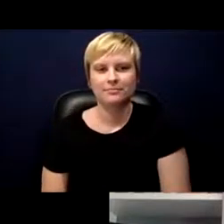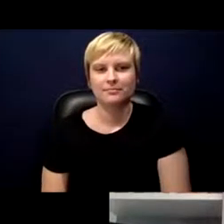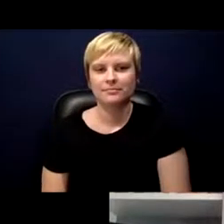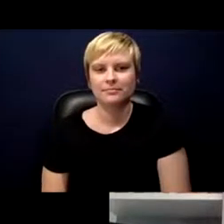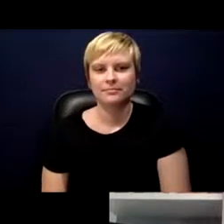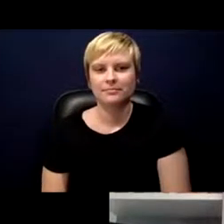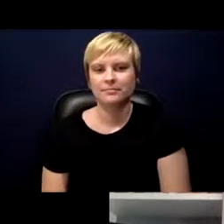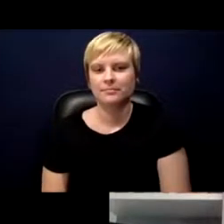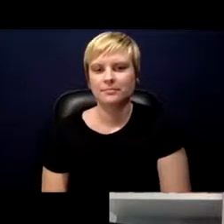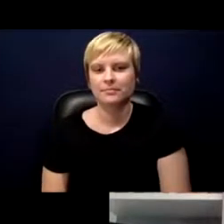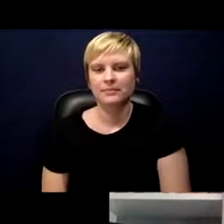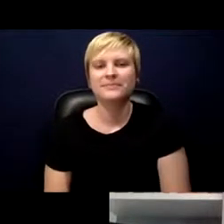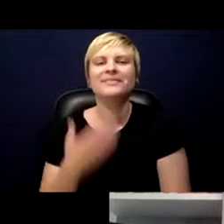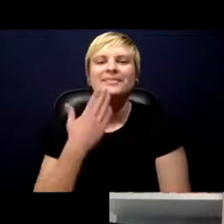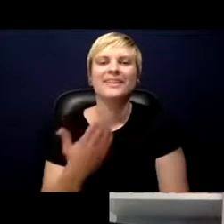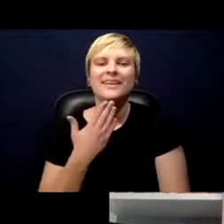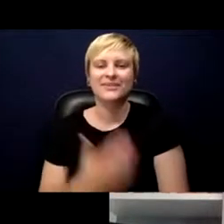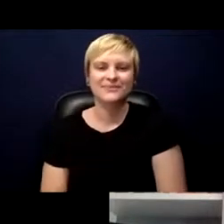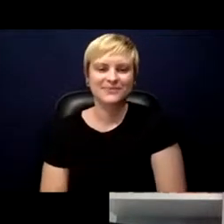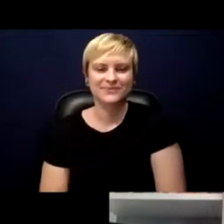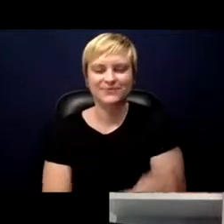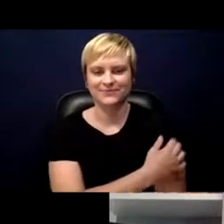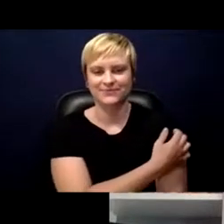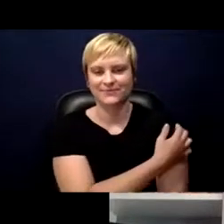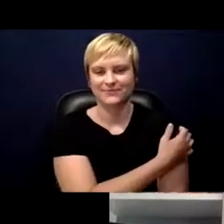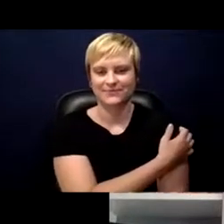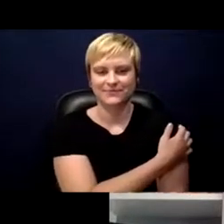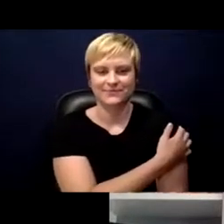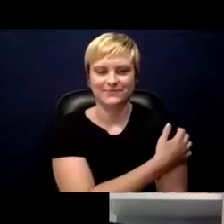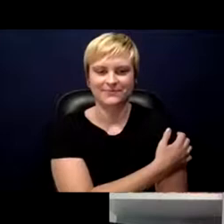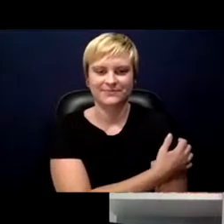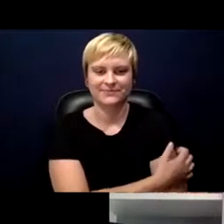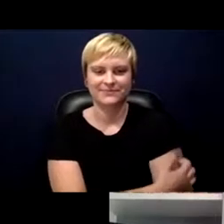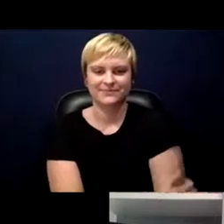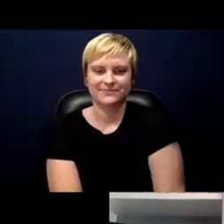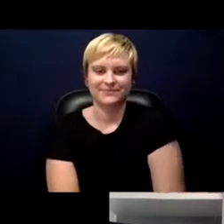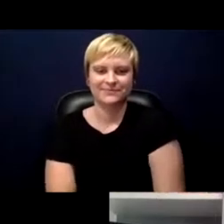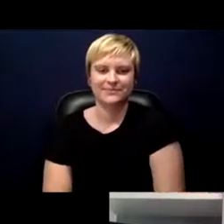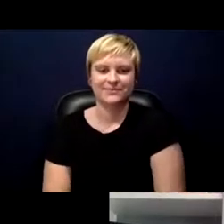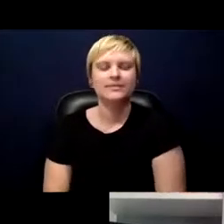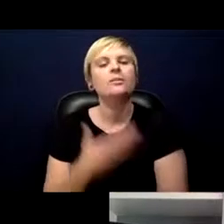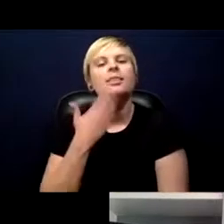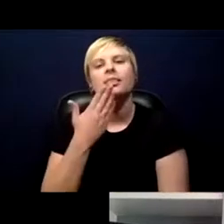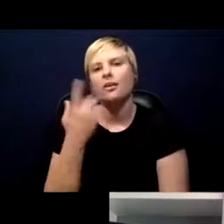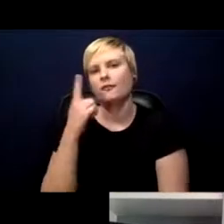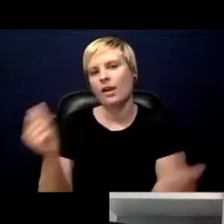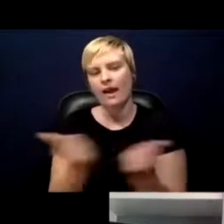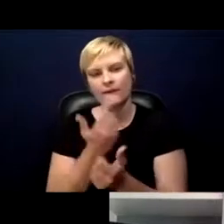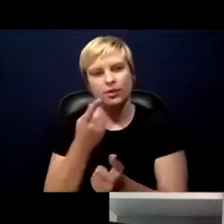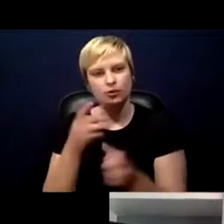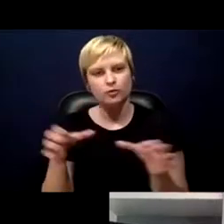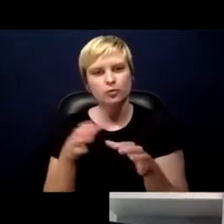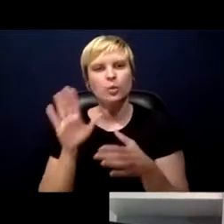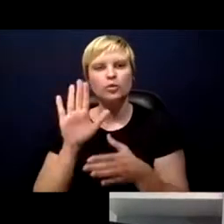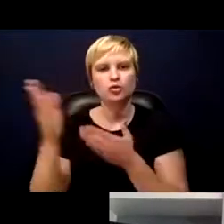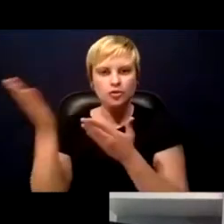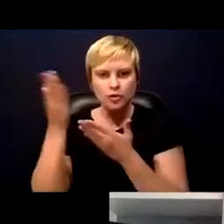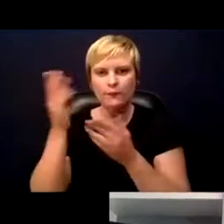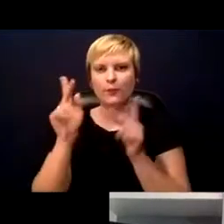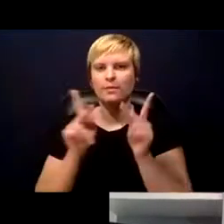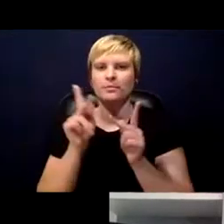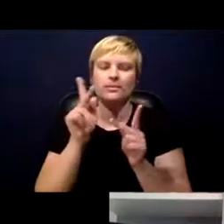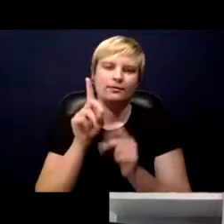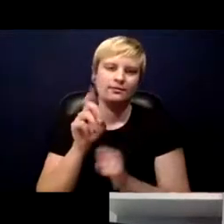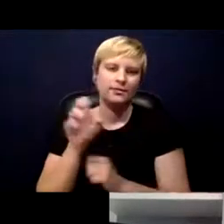Edie Thank you Dr. Walker. Thank you you. Edie- So thank you for all that you're doing in your service for the people of Delaware. Edie We have